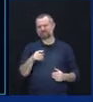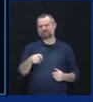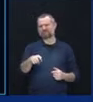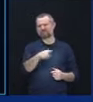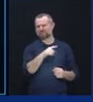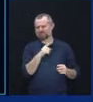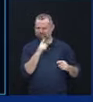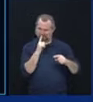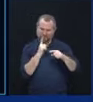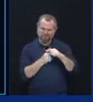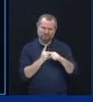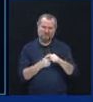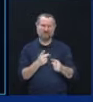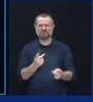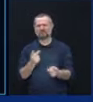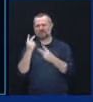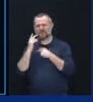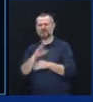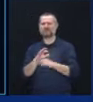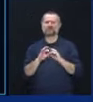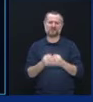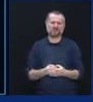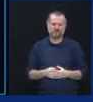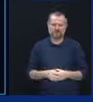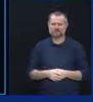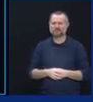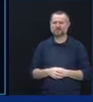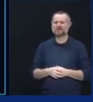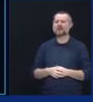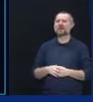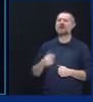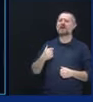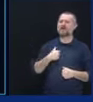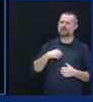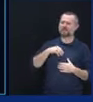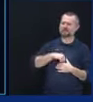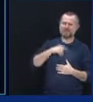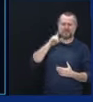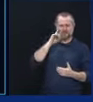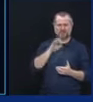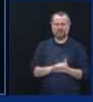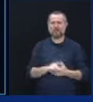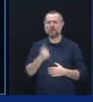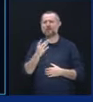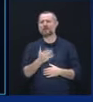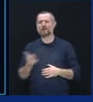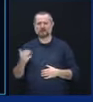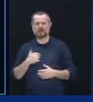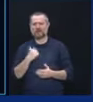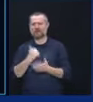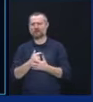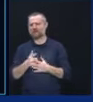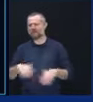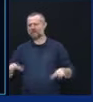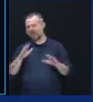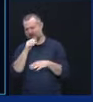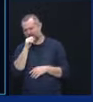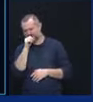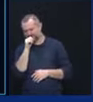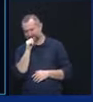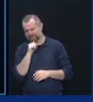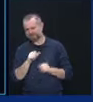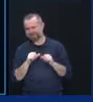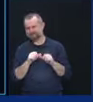their loved ones. I believe in my heart and my head that's the only thing that helps get us through. It got me through